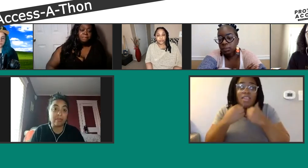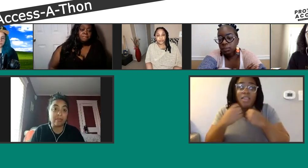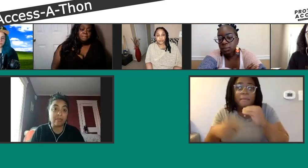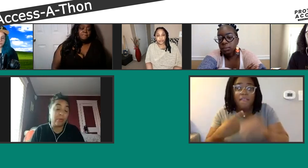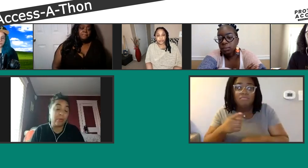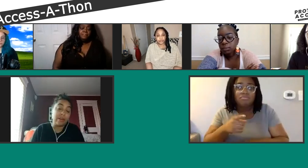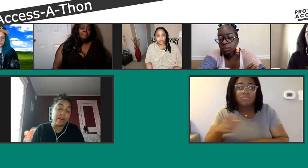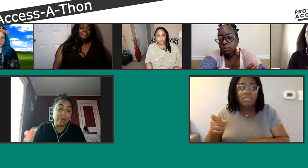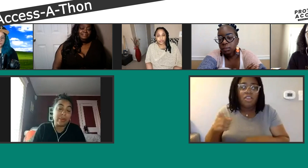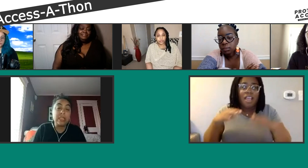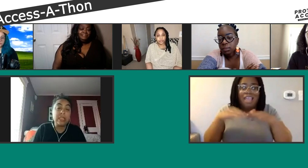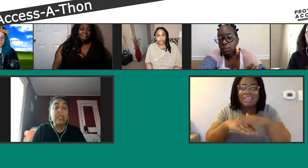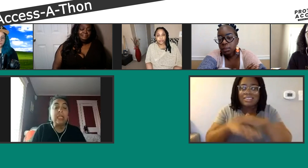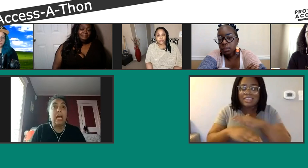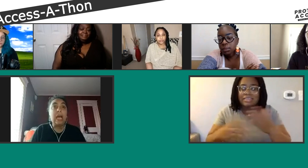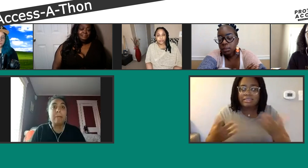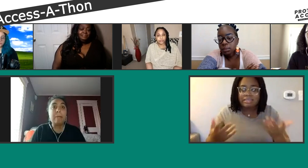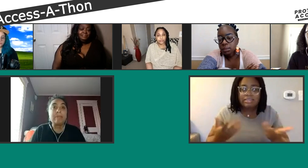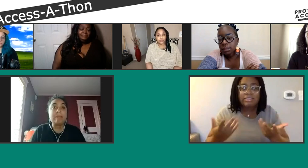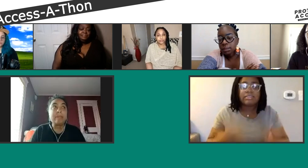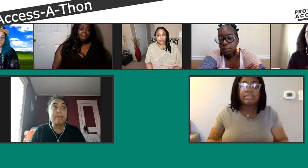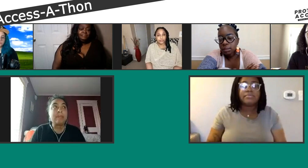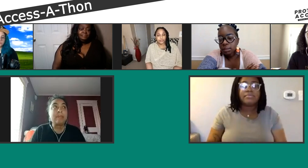and for and with, um,